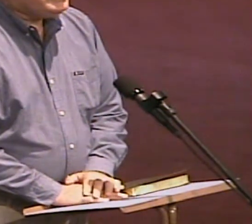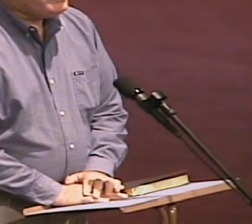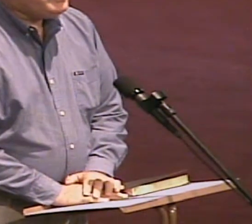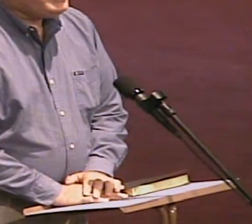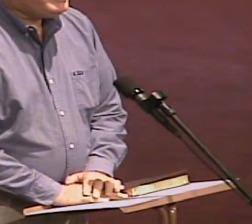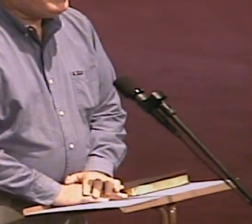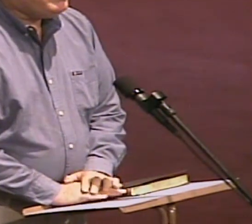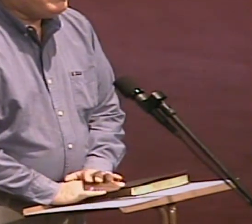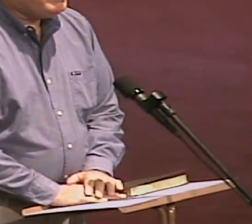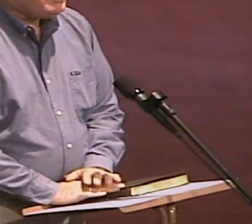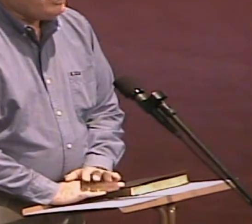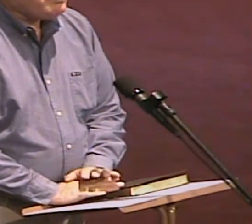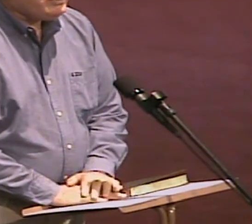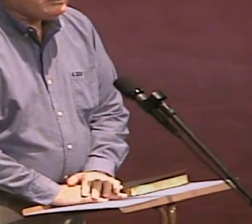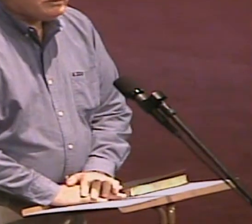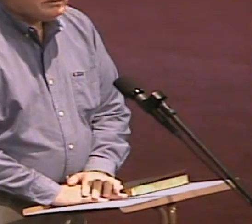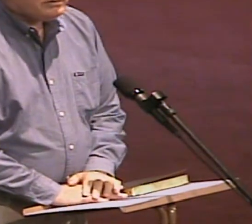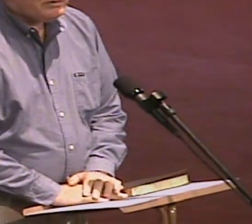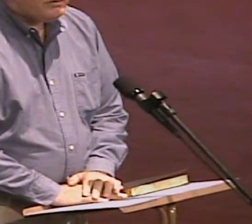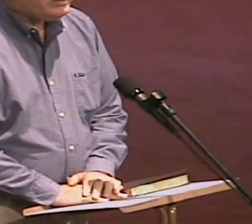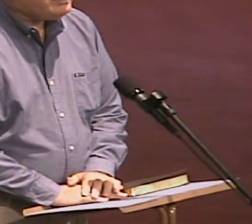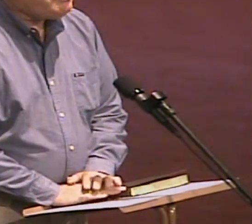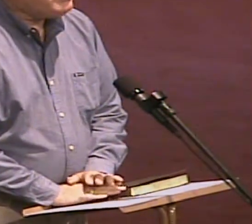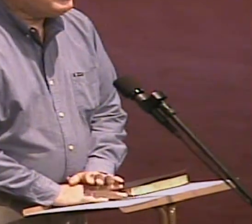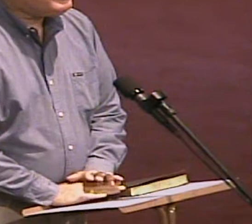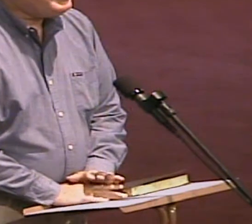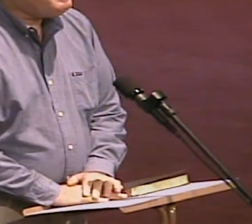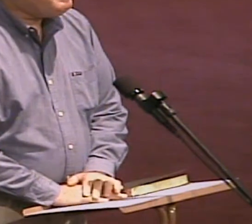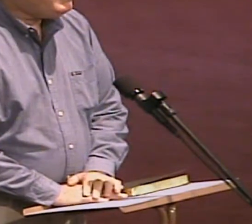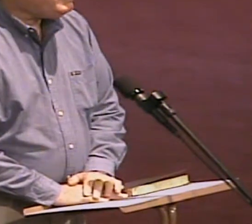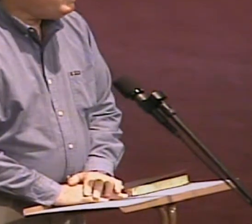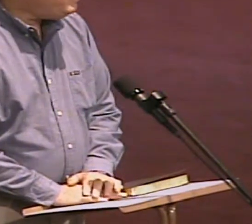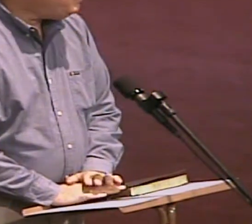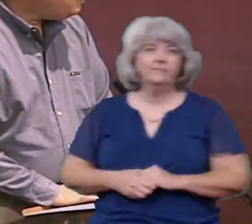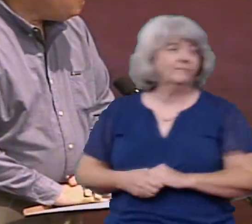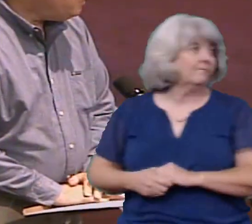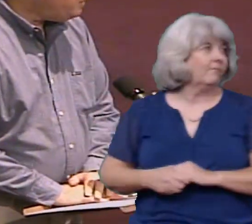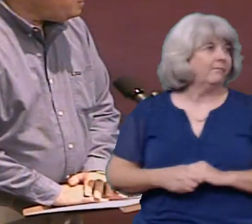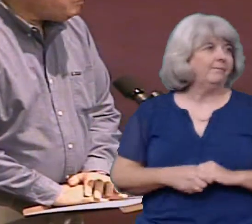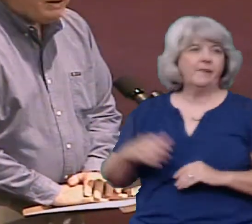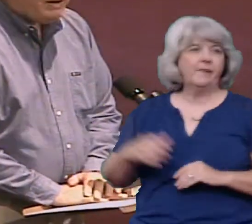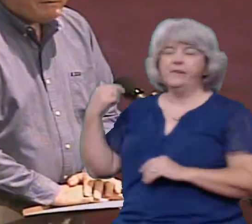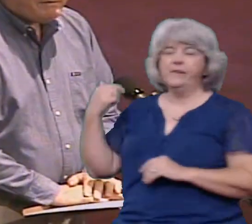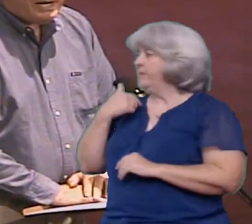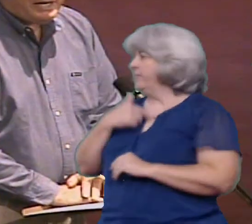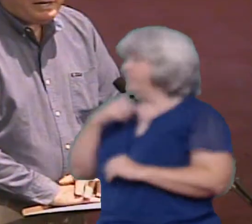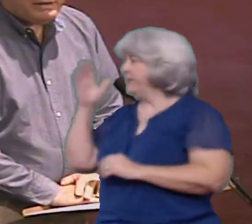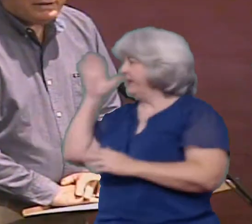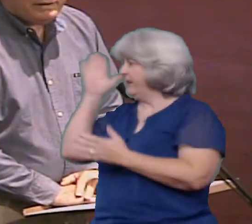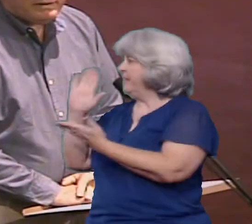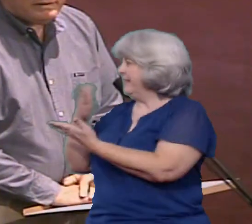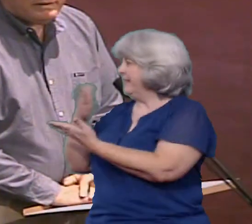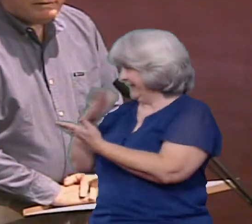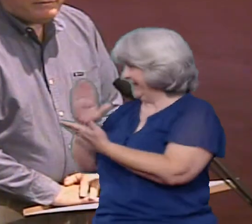You would take your song books or look up on the screen, I guess. We're going to sing number 590